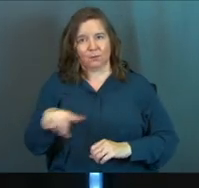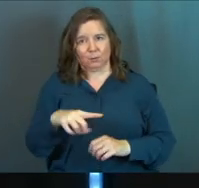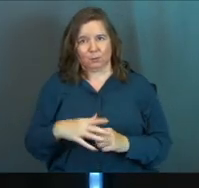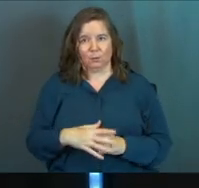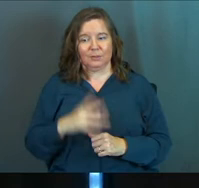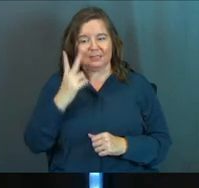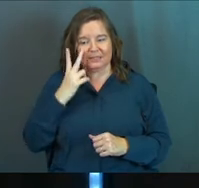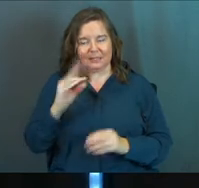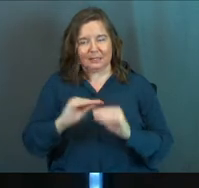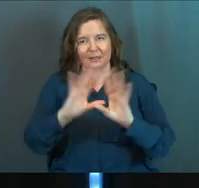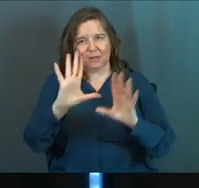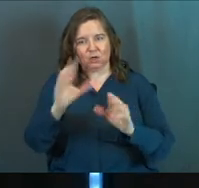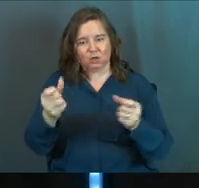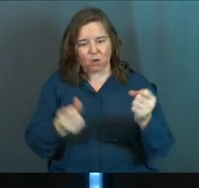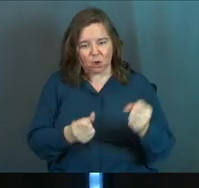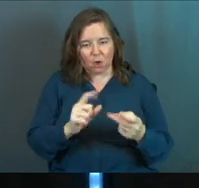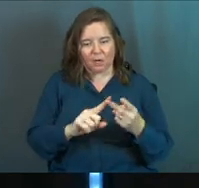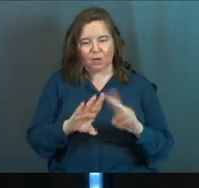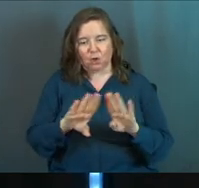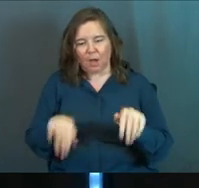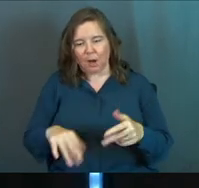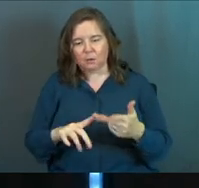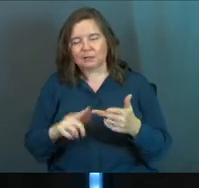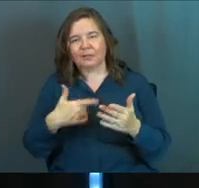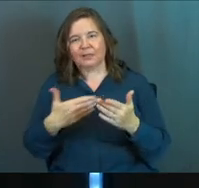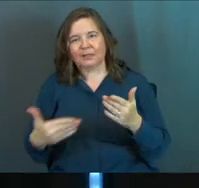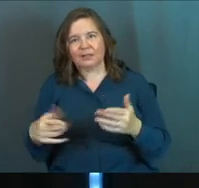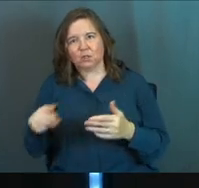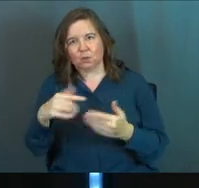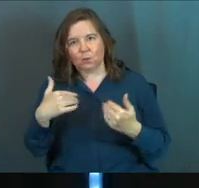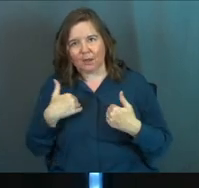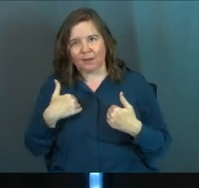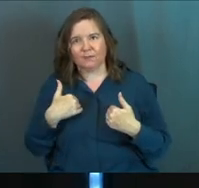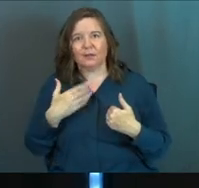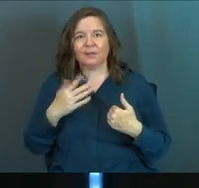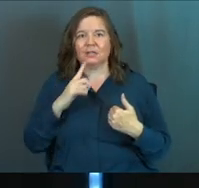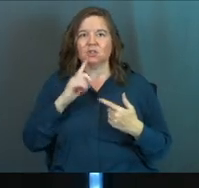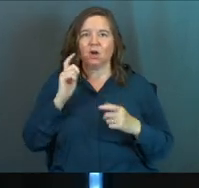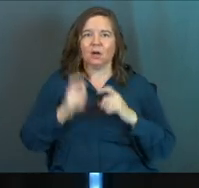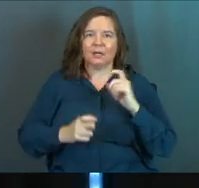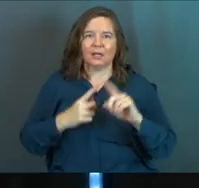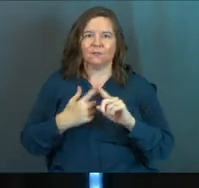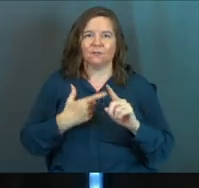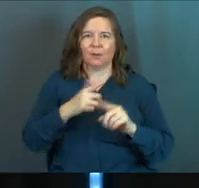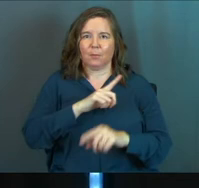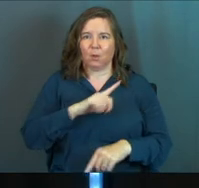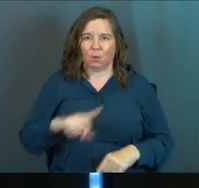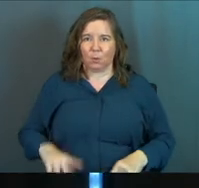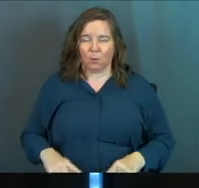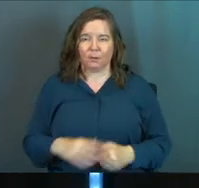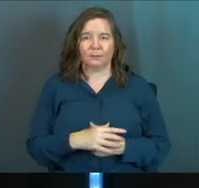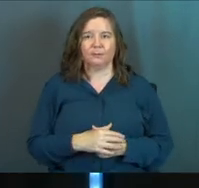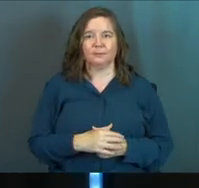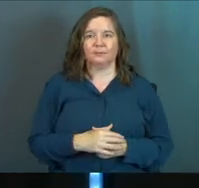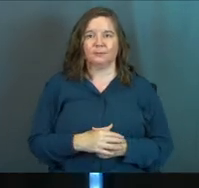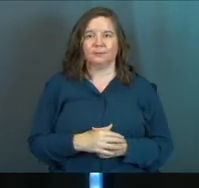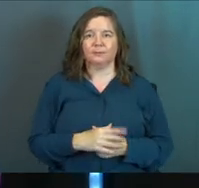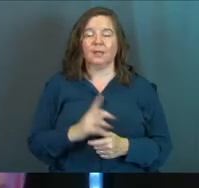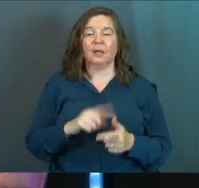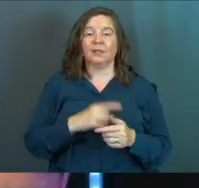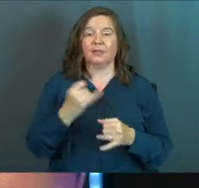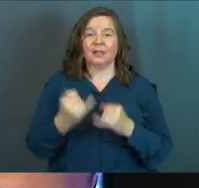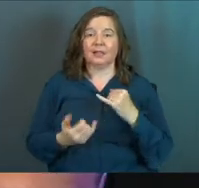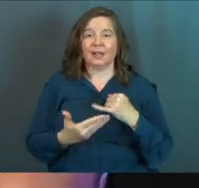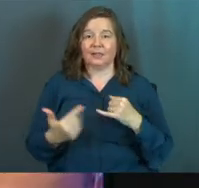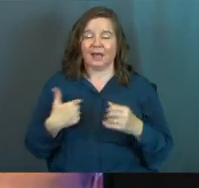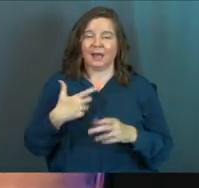you. See that in your car. See that in your house. See that in the things that you have. These are gifts from the Lord, and then